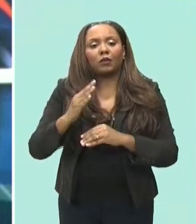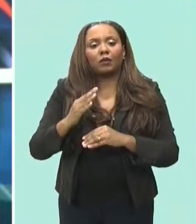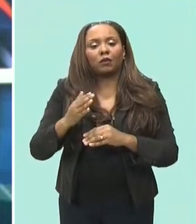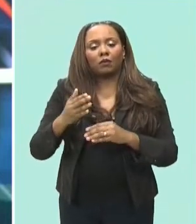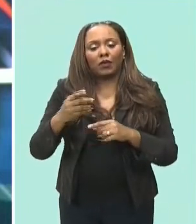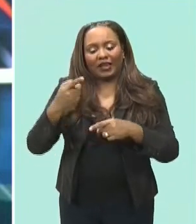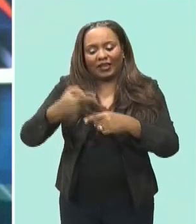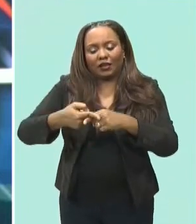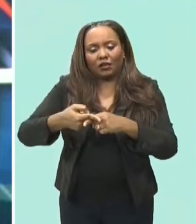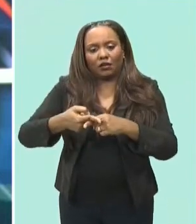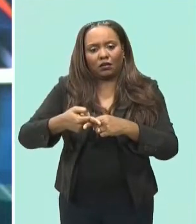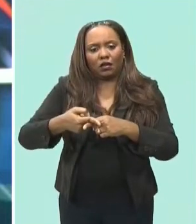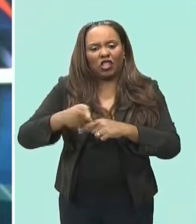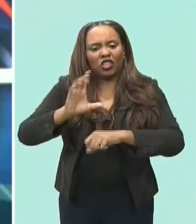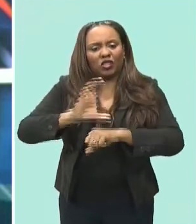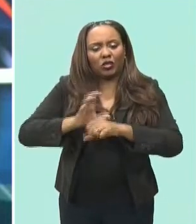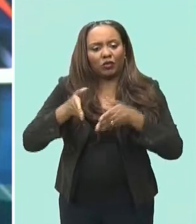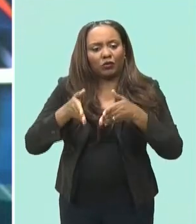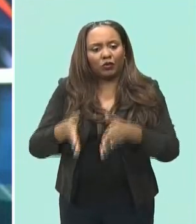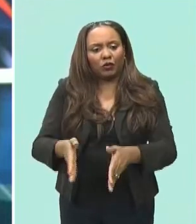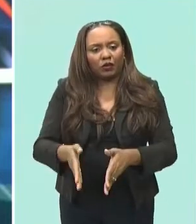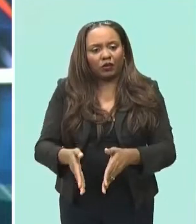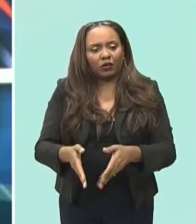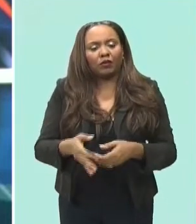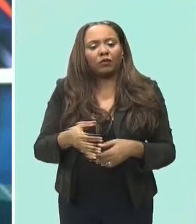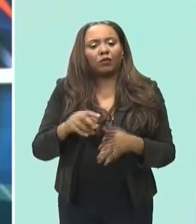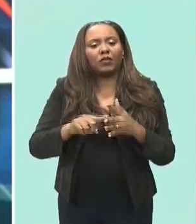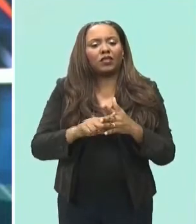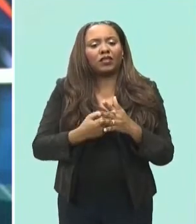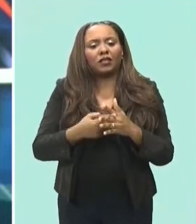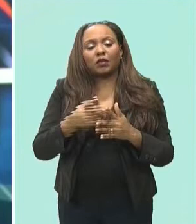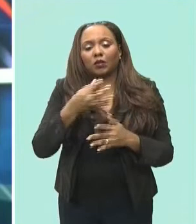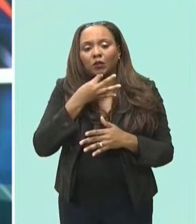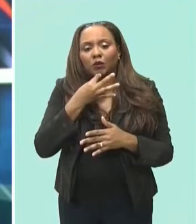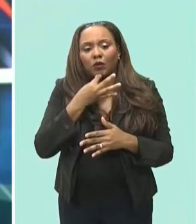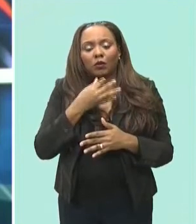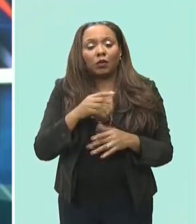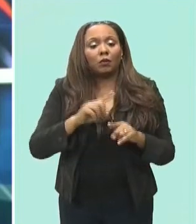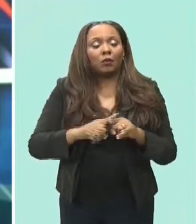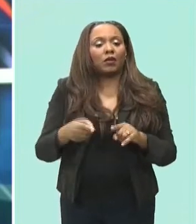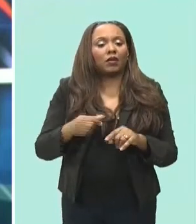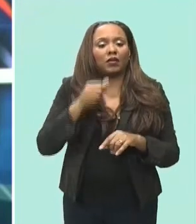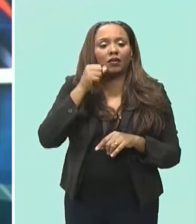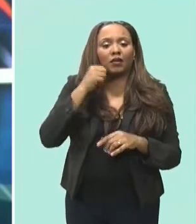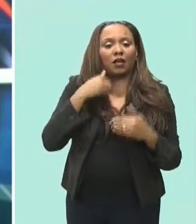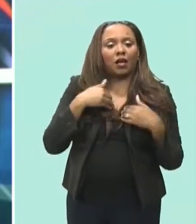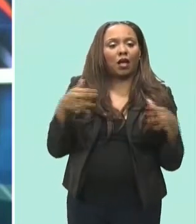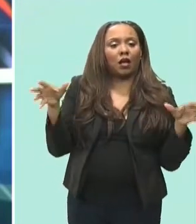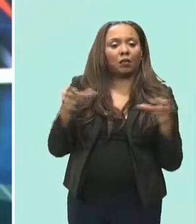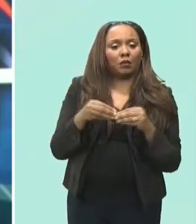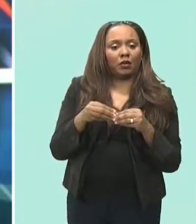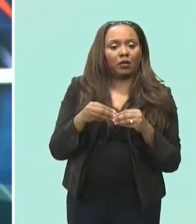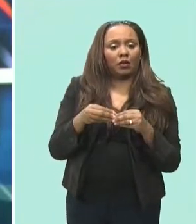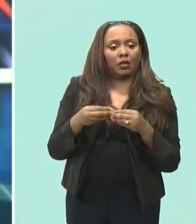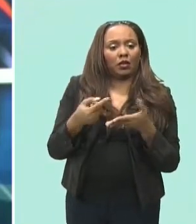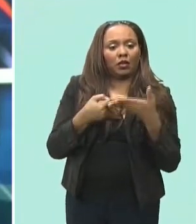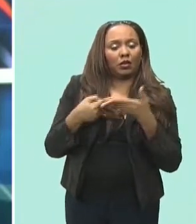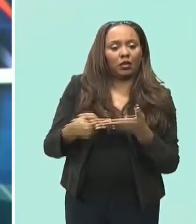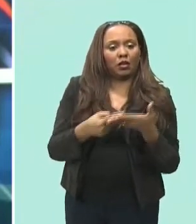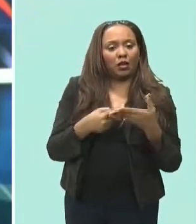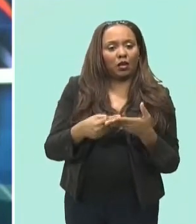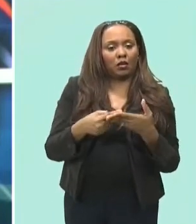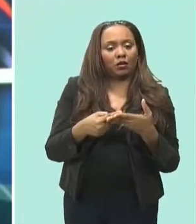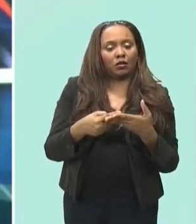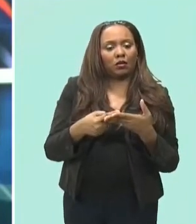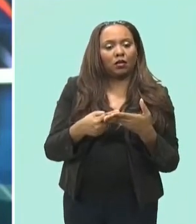start in a few days time mr strong was speaking to cbc news following a town hall meeting for residents of churchill and surrounding areas who are